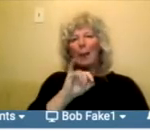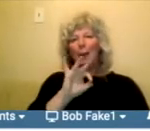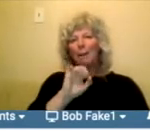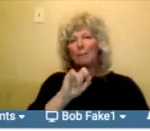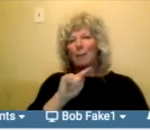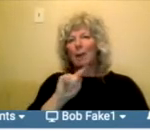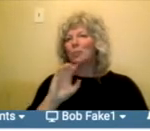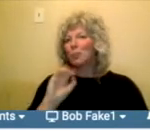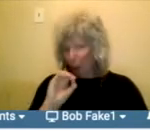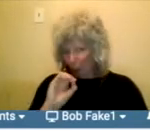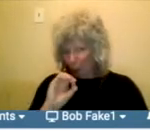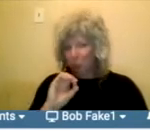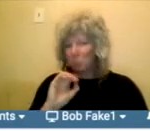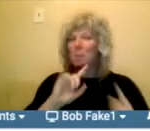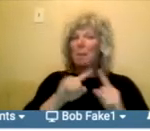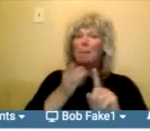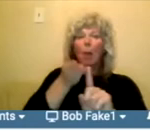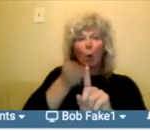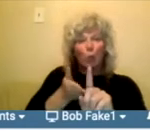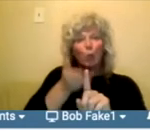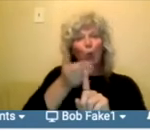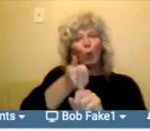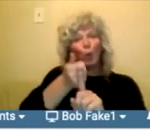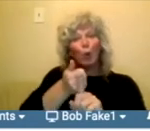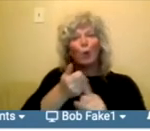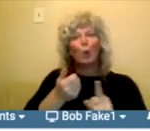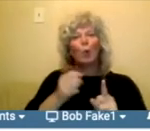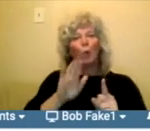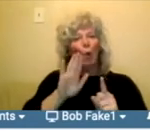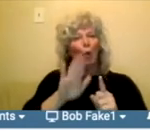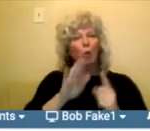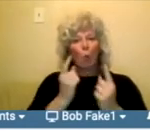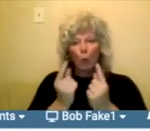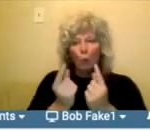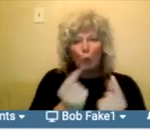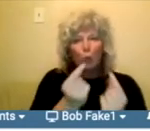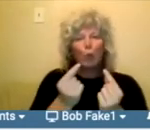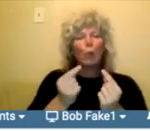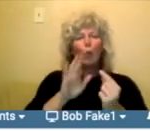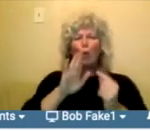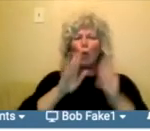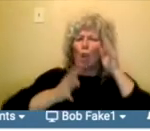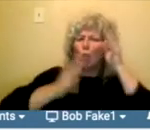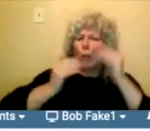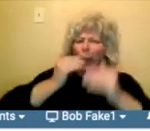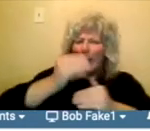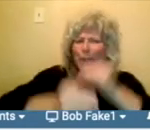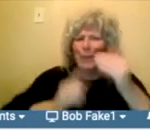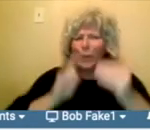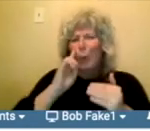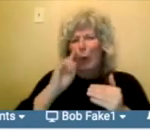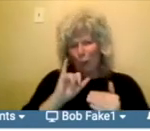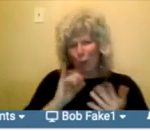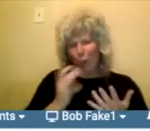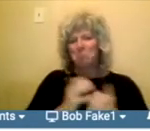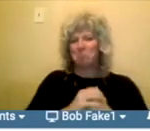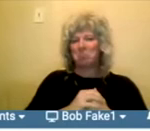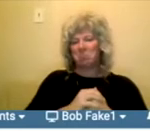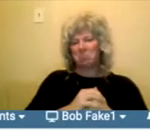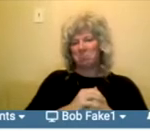more about you as an artist and how you function. could be about a little bit of both. So we just ask that you